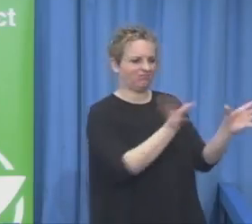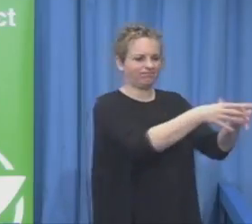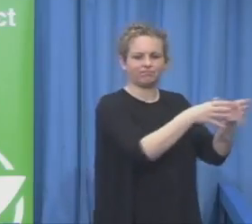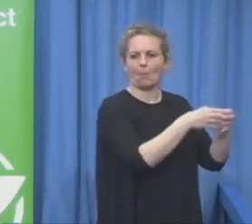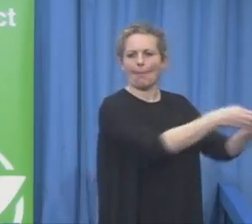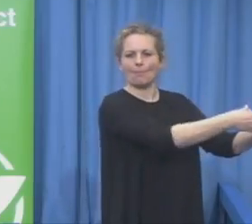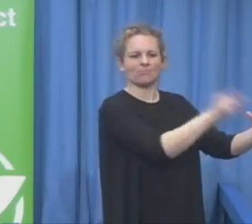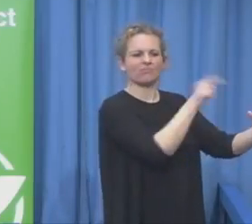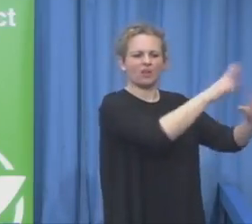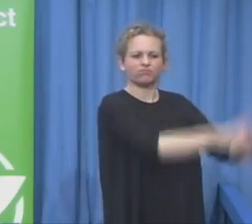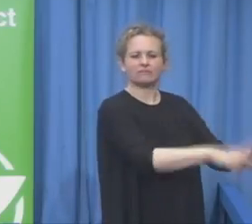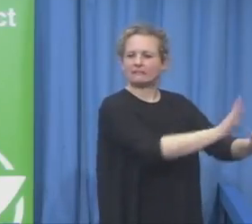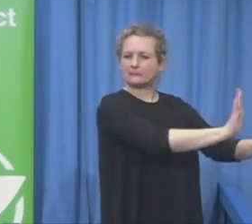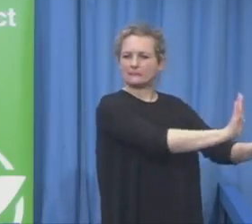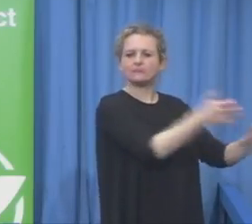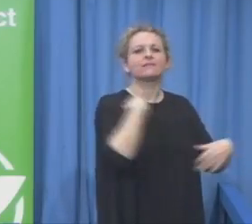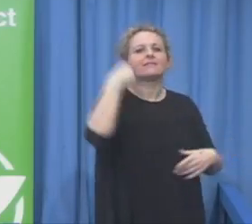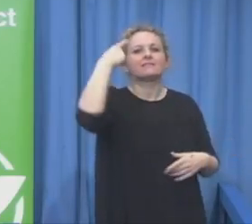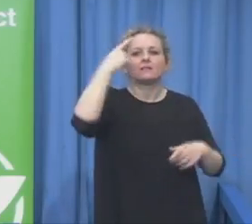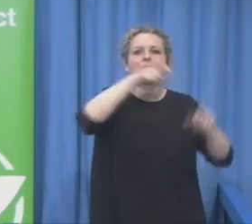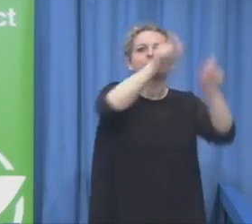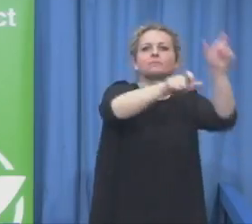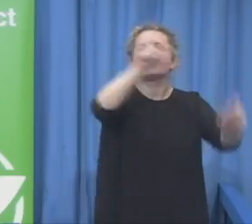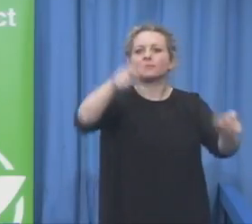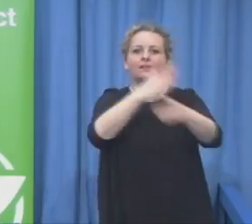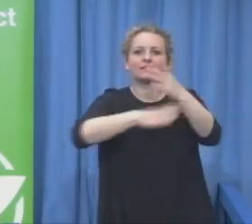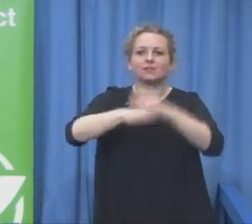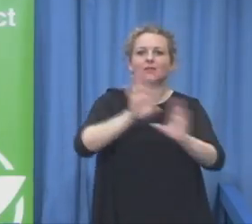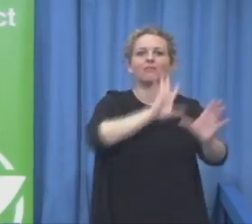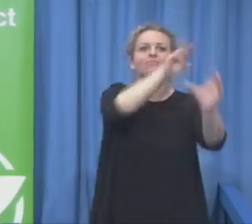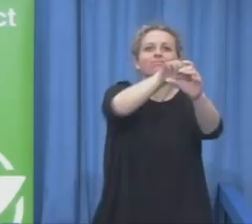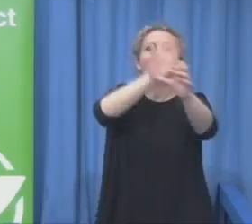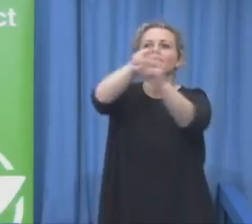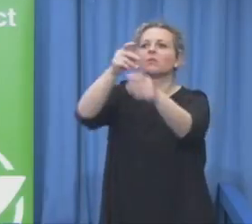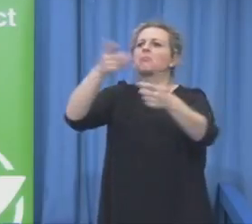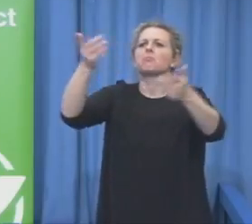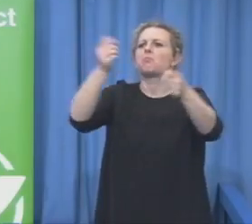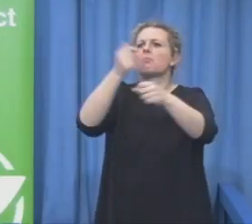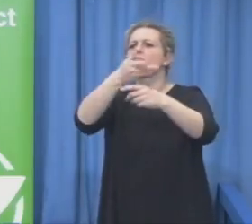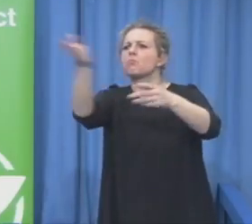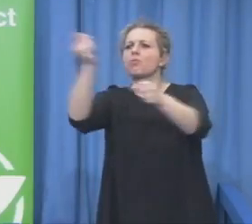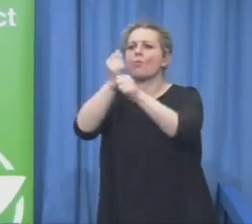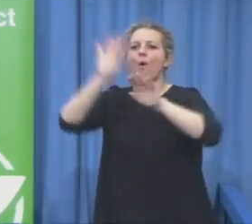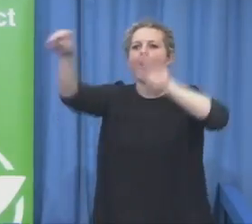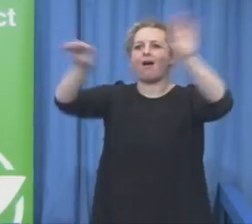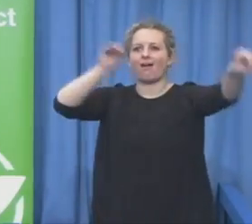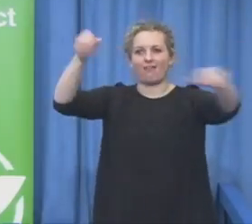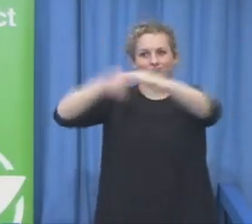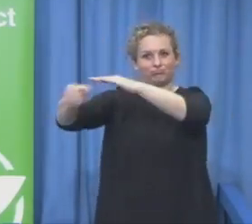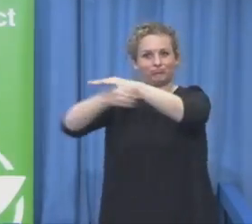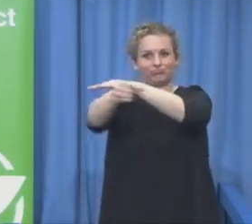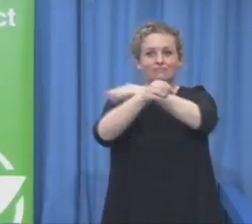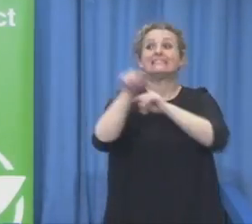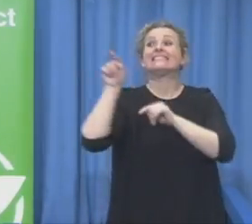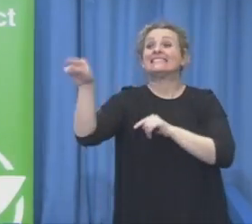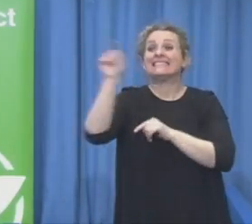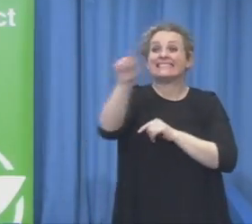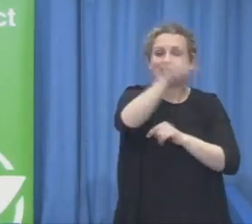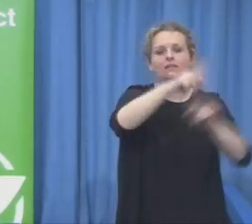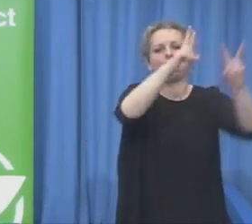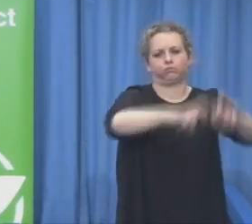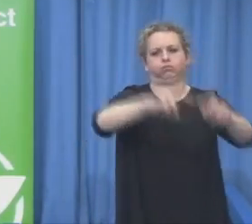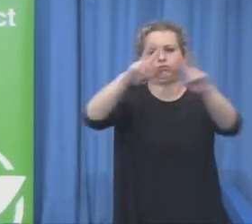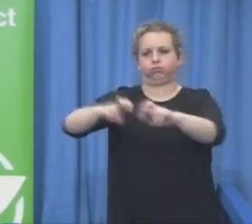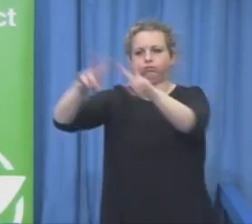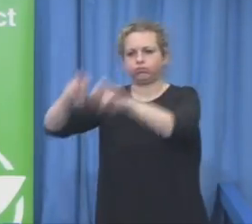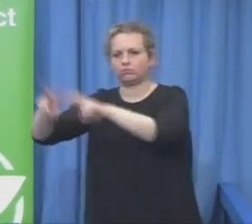an evaluation of different judgments, especially on the job itself, on the effective experiences about